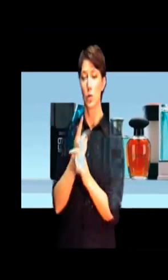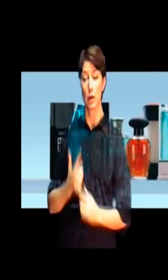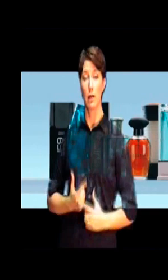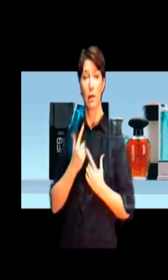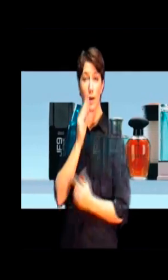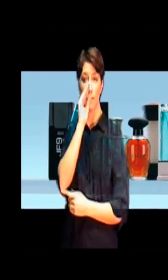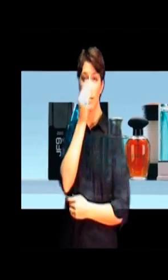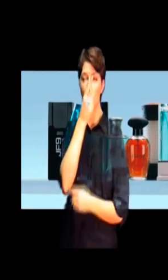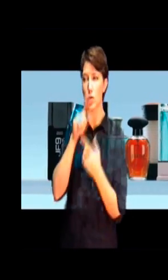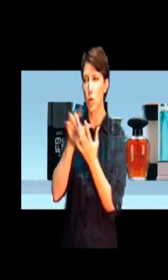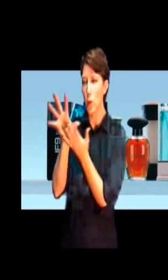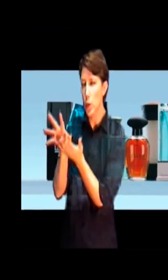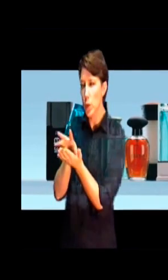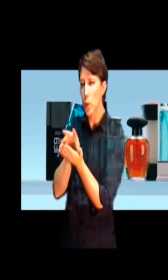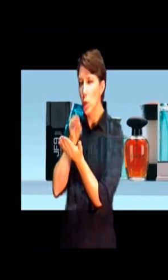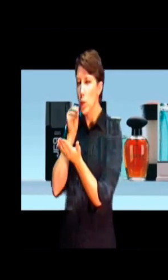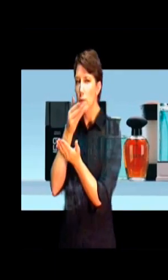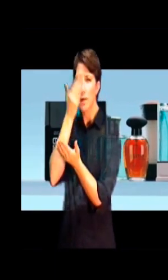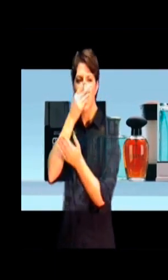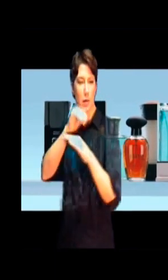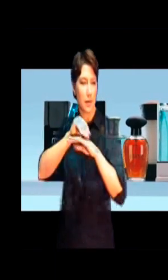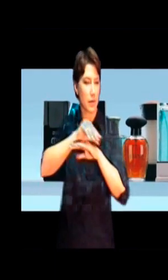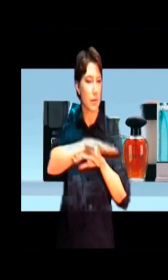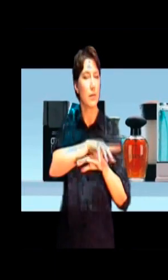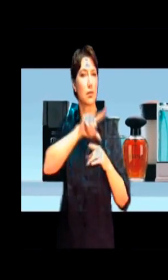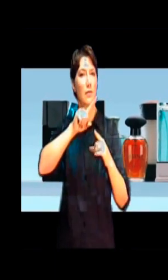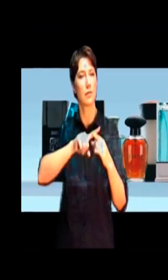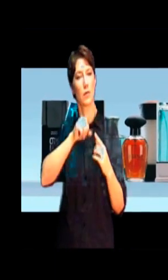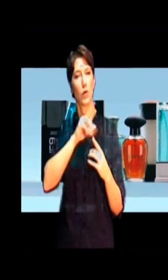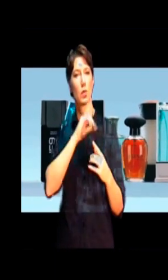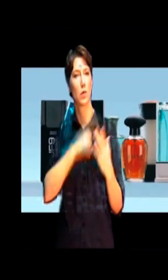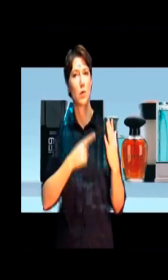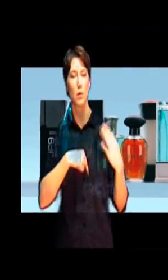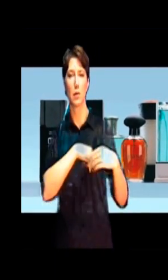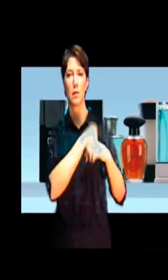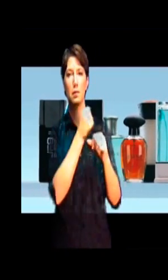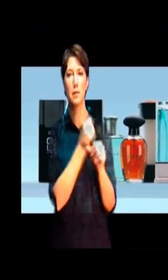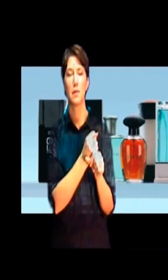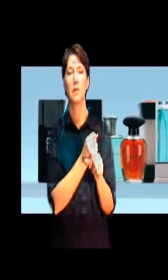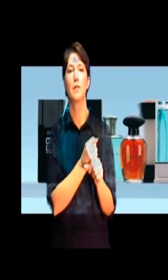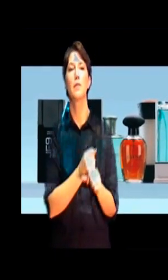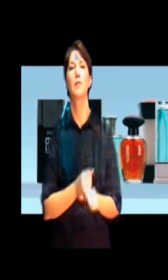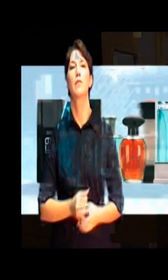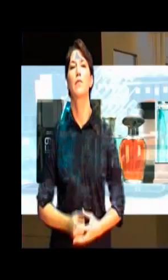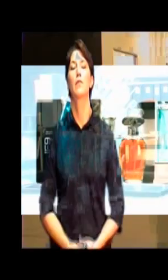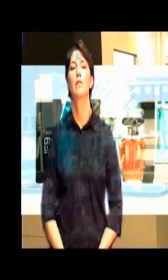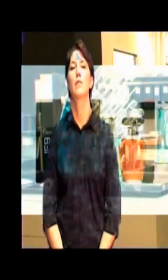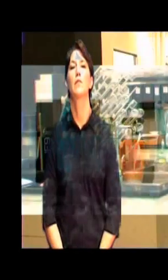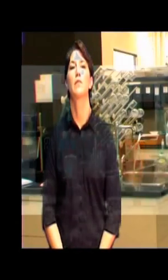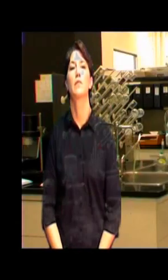procedures in order to capture the pure essence of flowers and other natural resources.